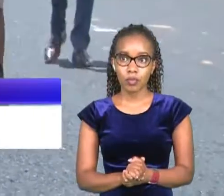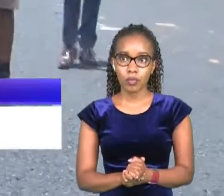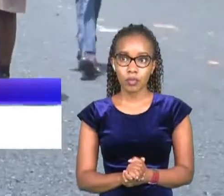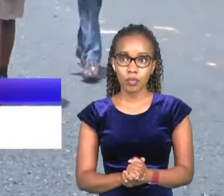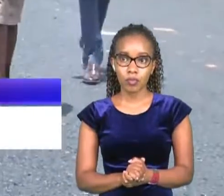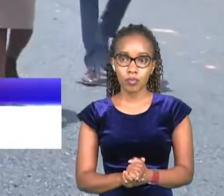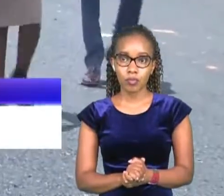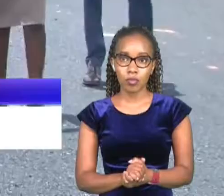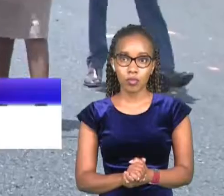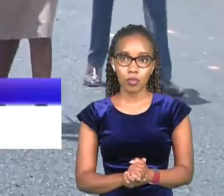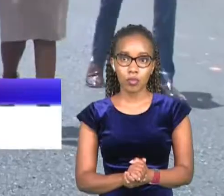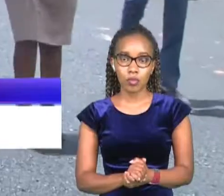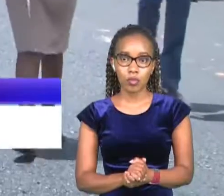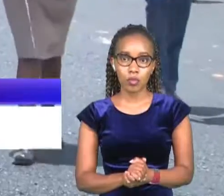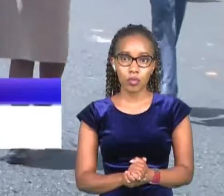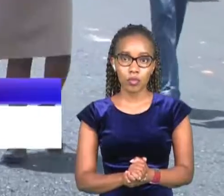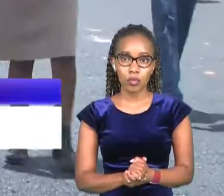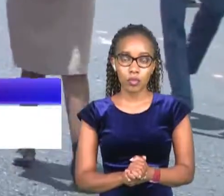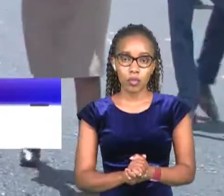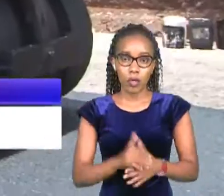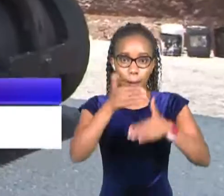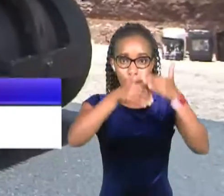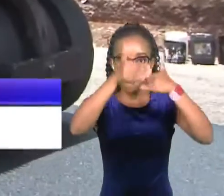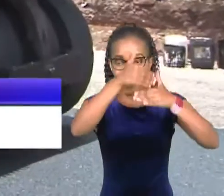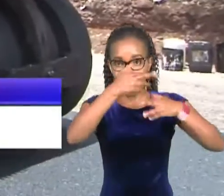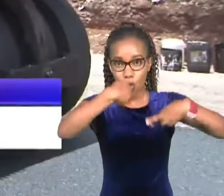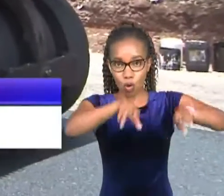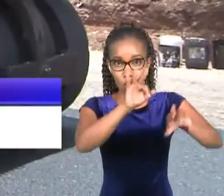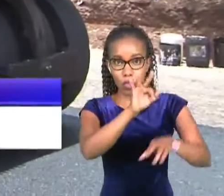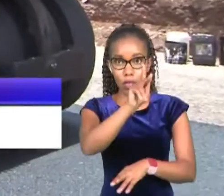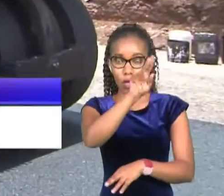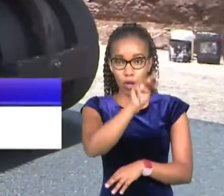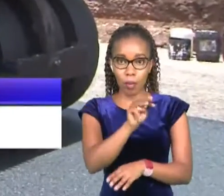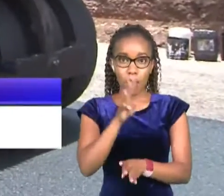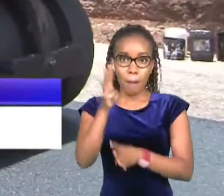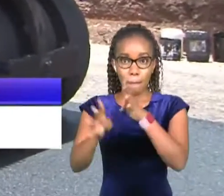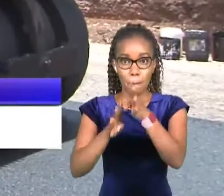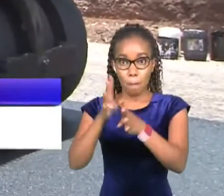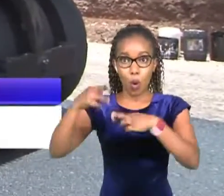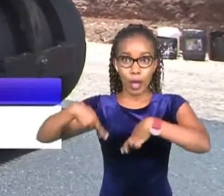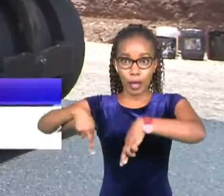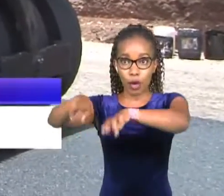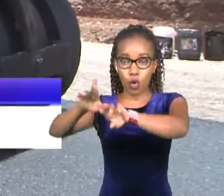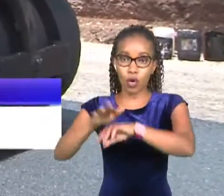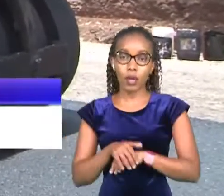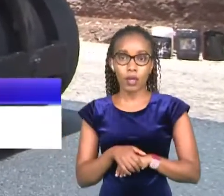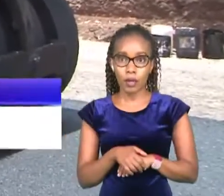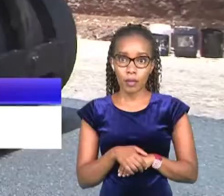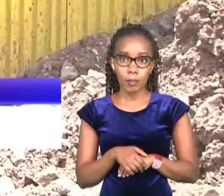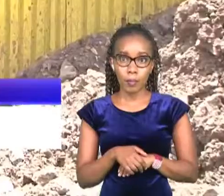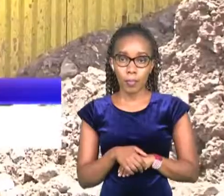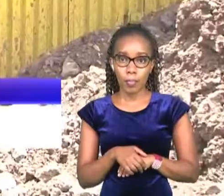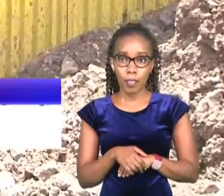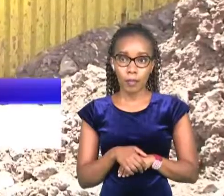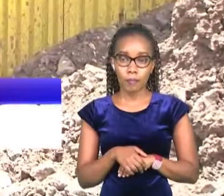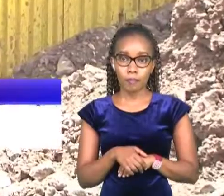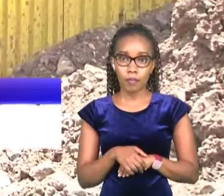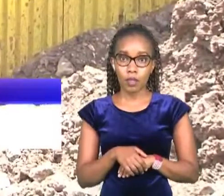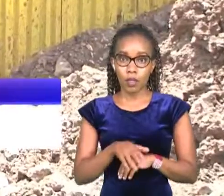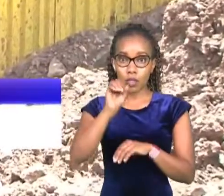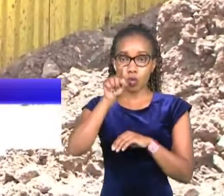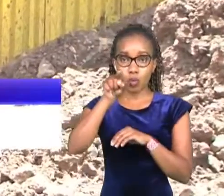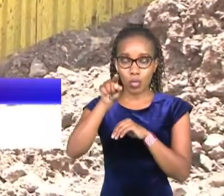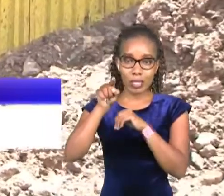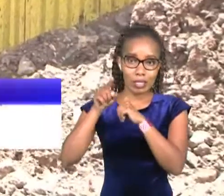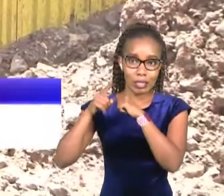the roads include the rehabilitation of the three kilometer kasarani muiki road the sunny side asset culture that is approximately 0.6